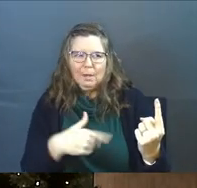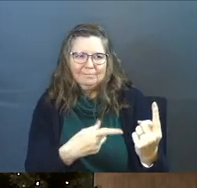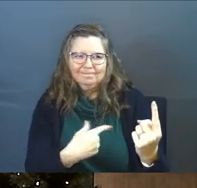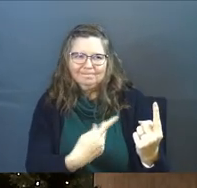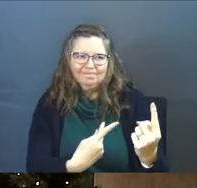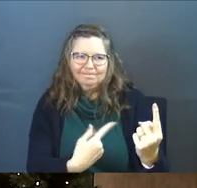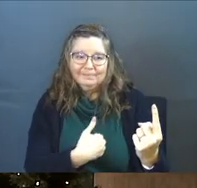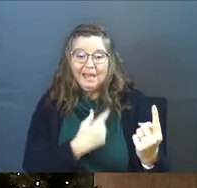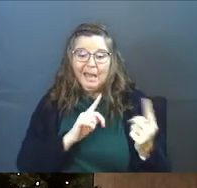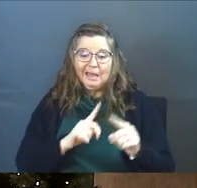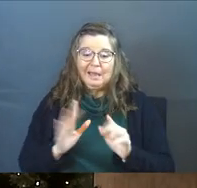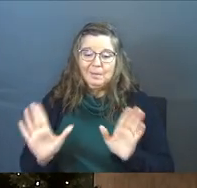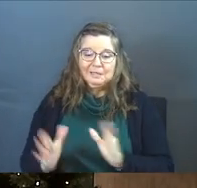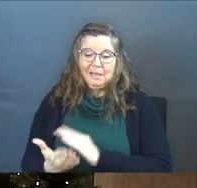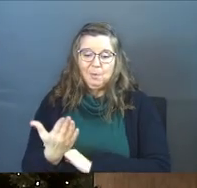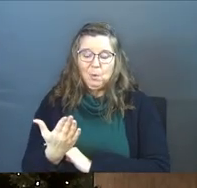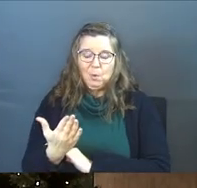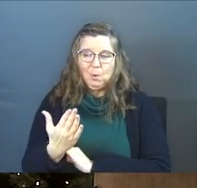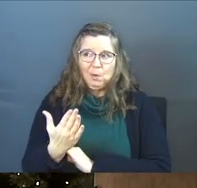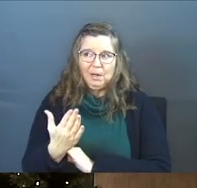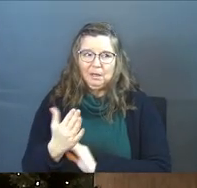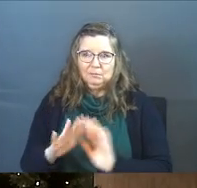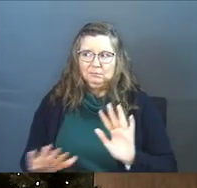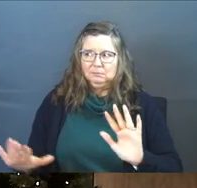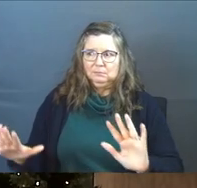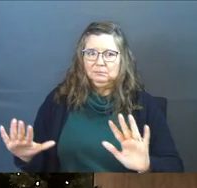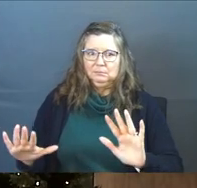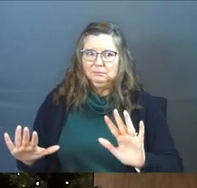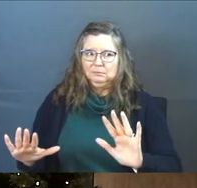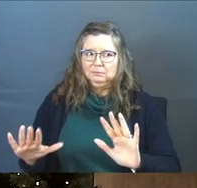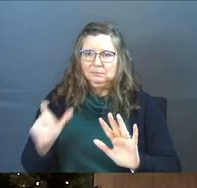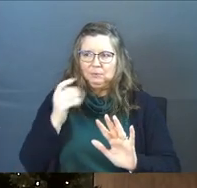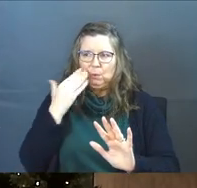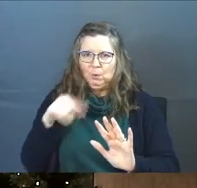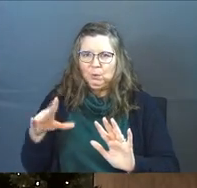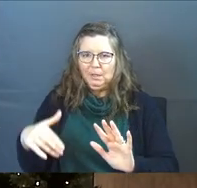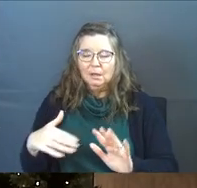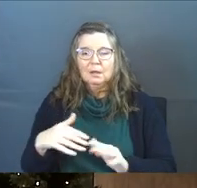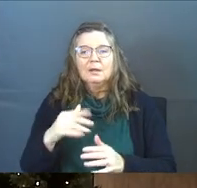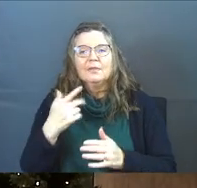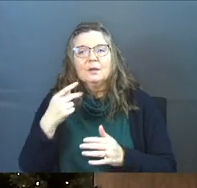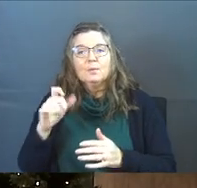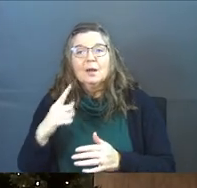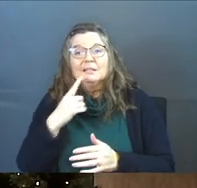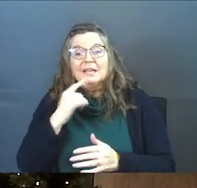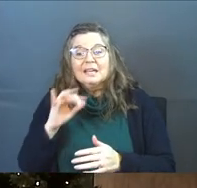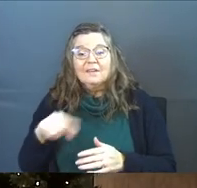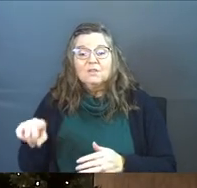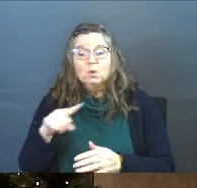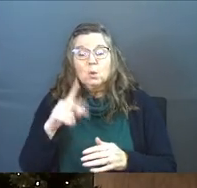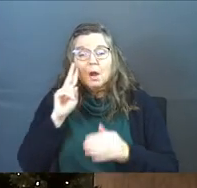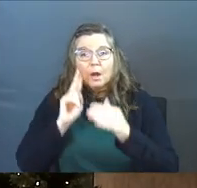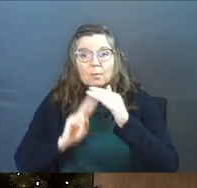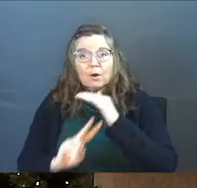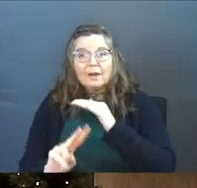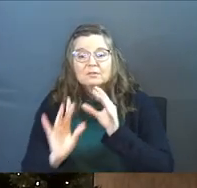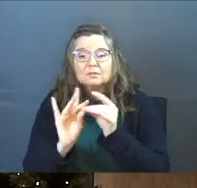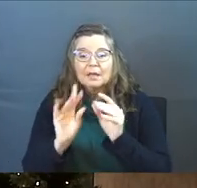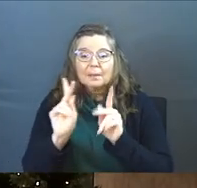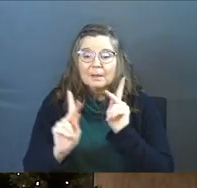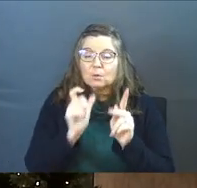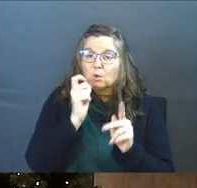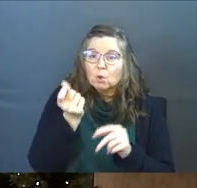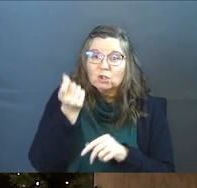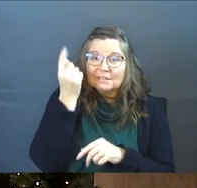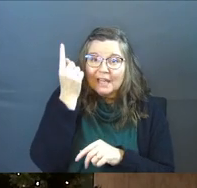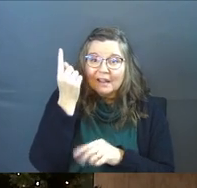I came on a Sunday morning and we're not there yet. That's what Paul is saying. Verse 24. But if all of you are prophesying and unbelievers are